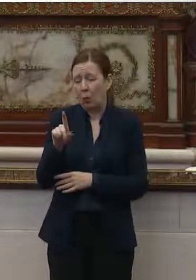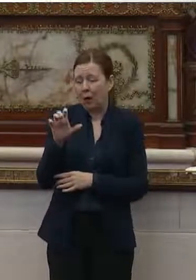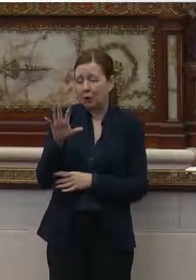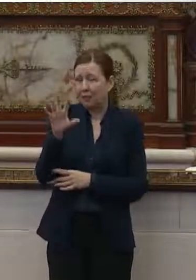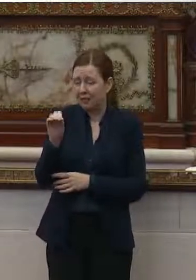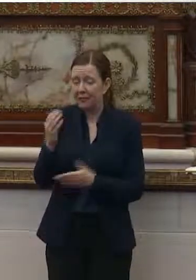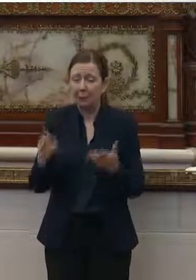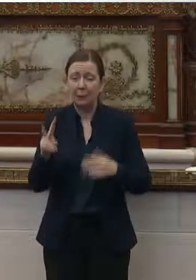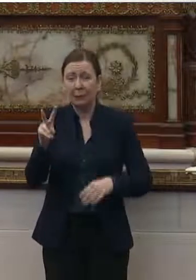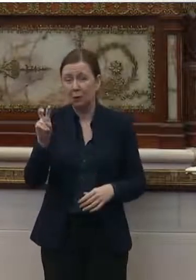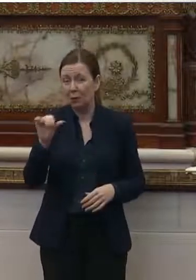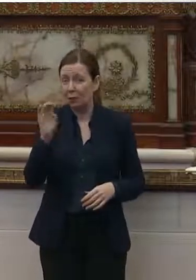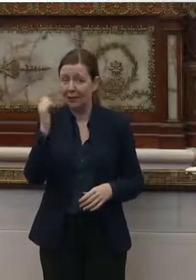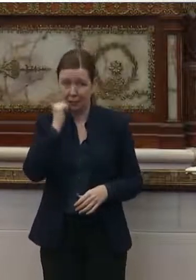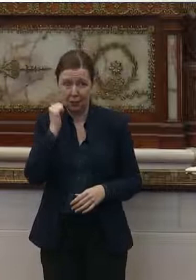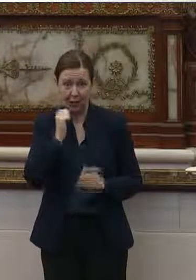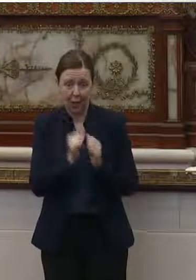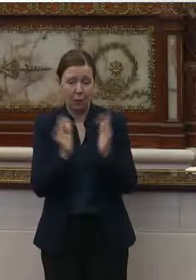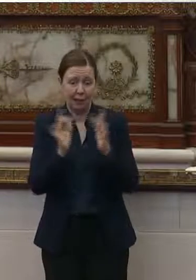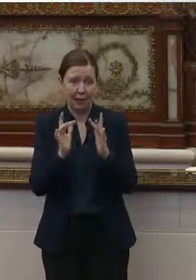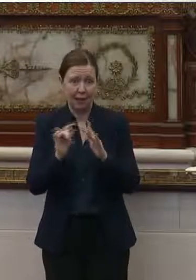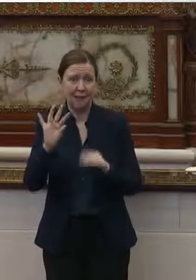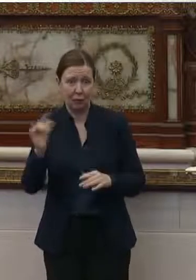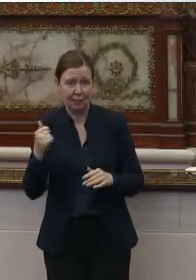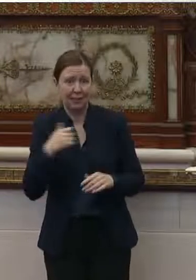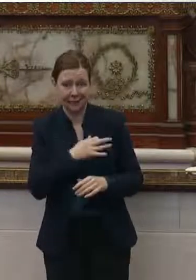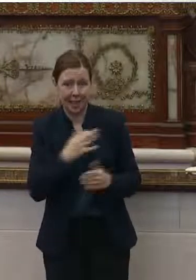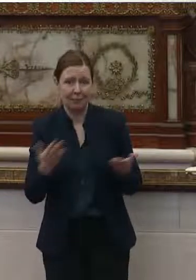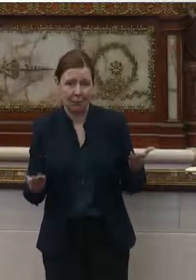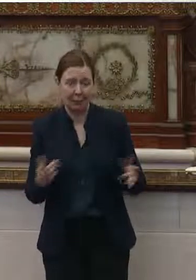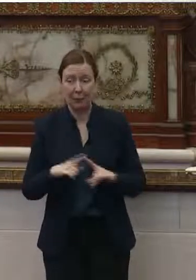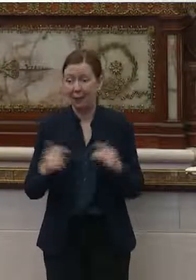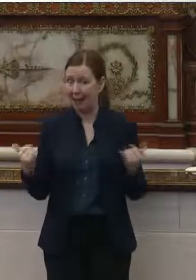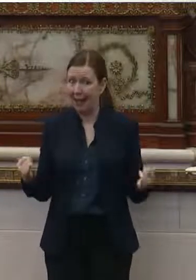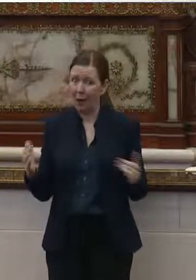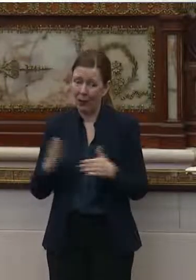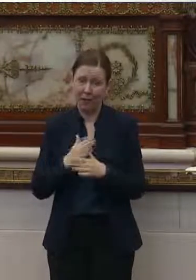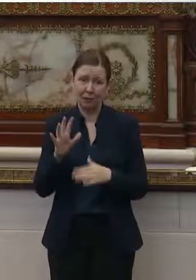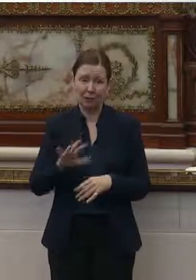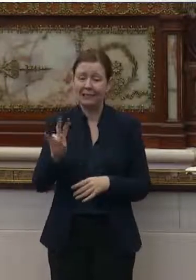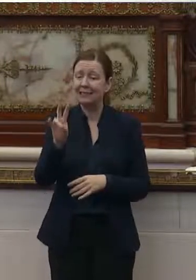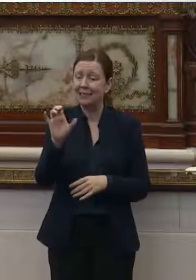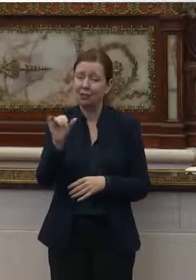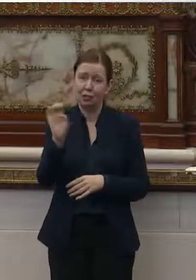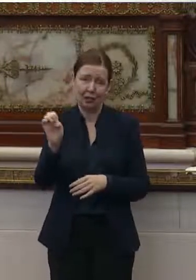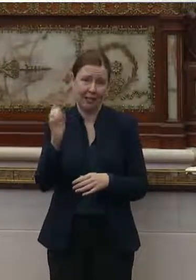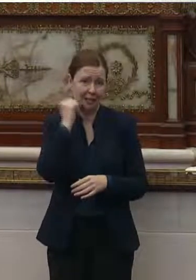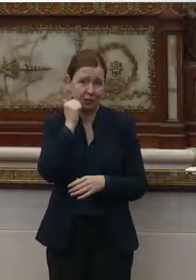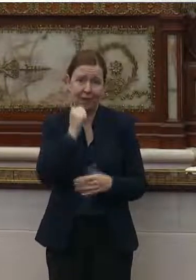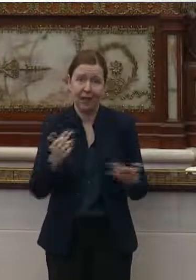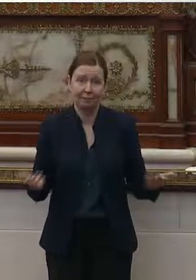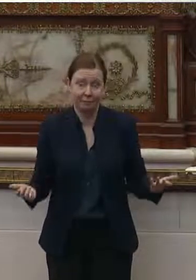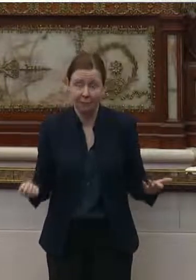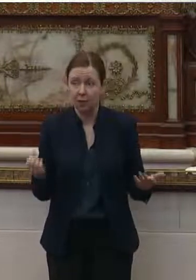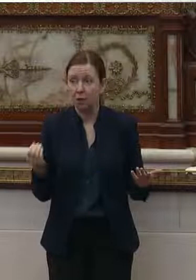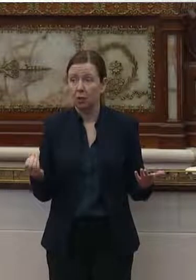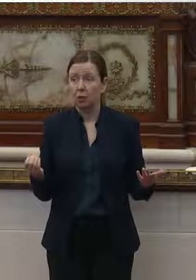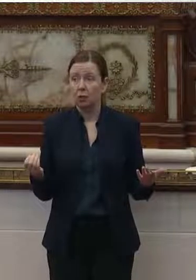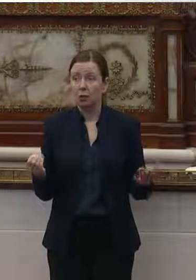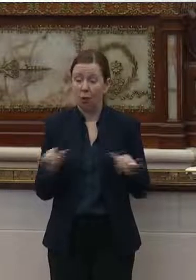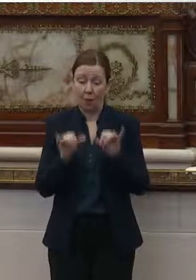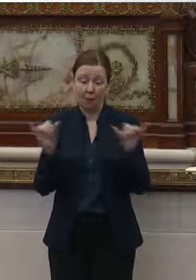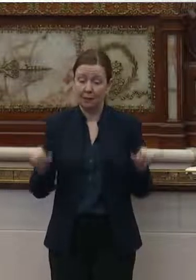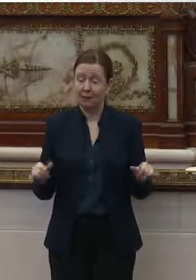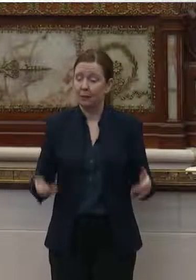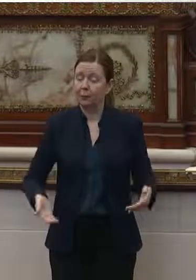maybe 200 cases a day with our contact tracing staff. Uh, but we're now averaging about 700 cases a day. Uh, and so just the system is